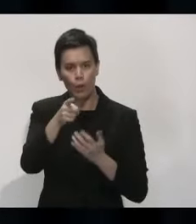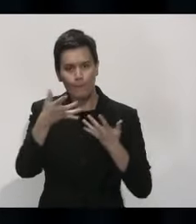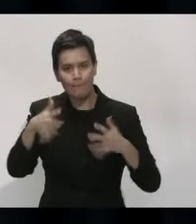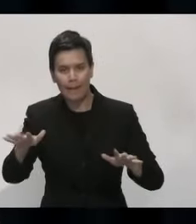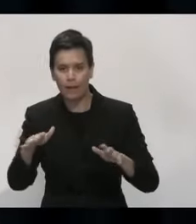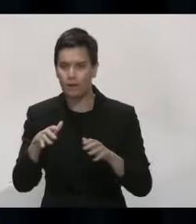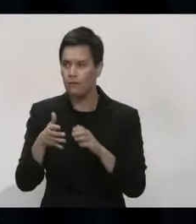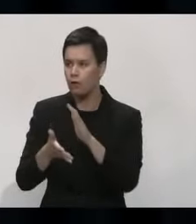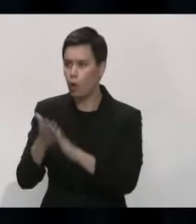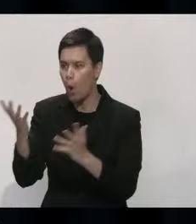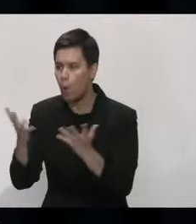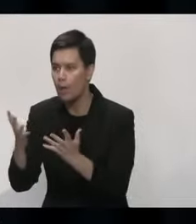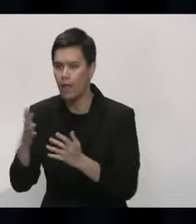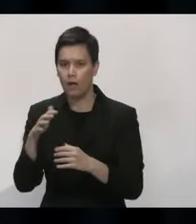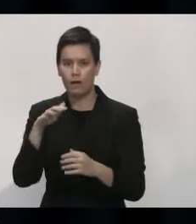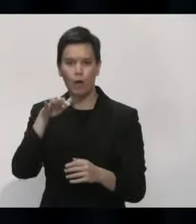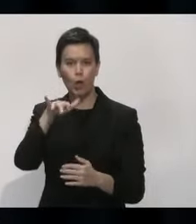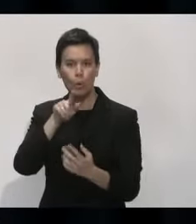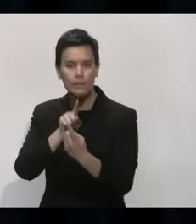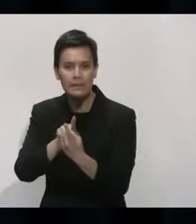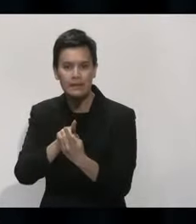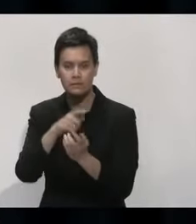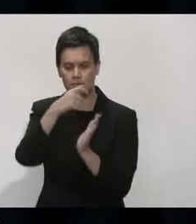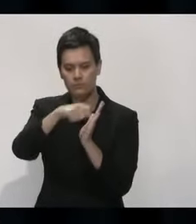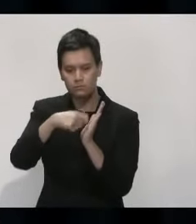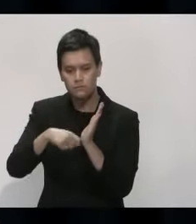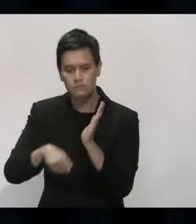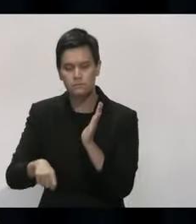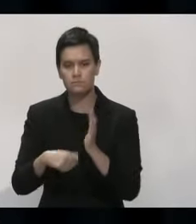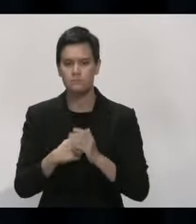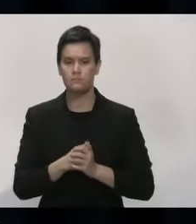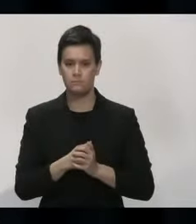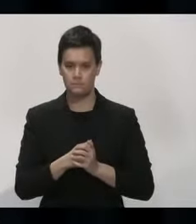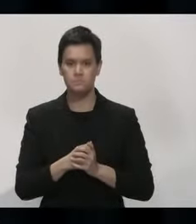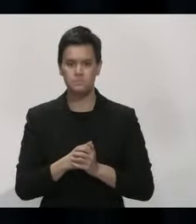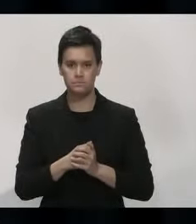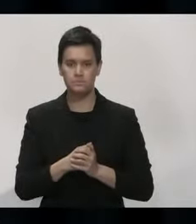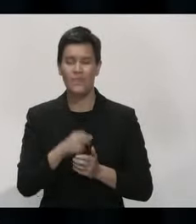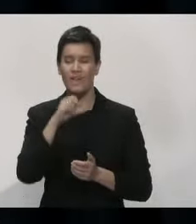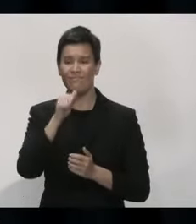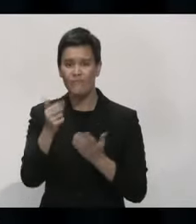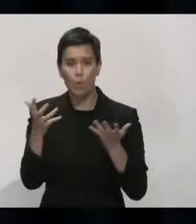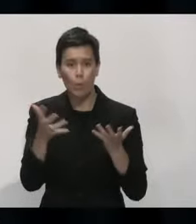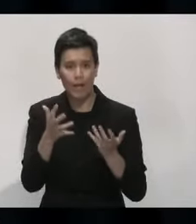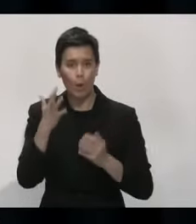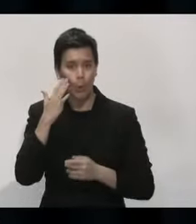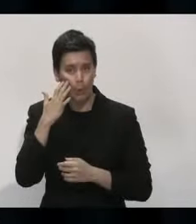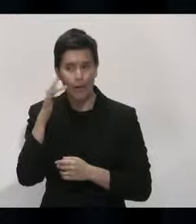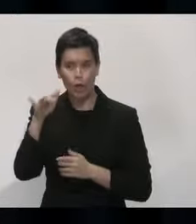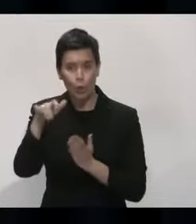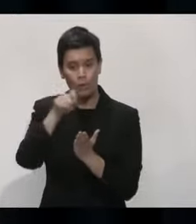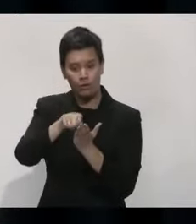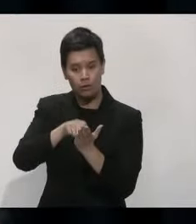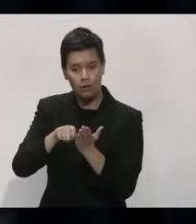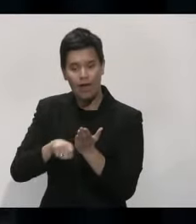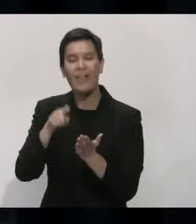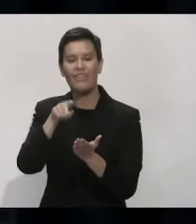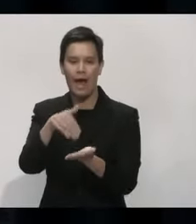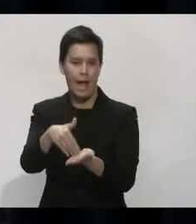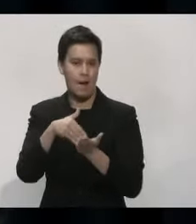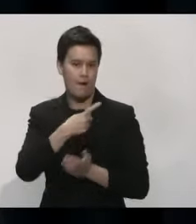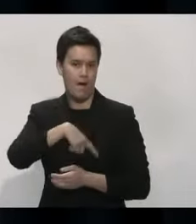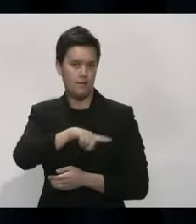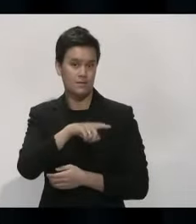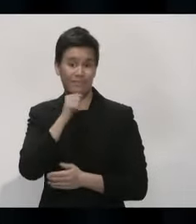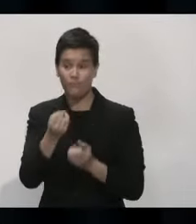other way. Having good contact tracing and having people able to produce information to support that process as quickly as